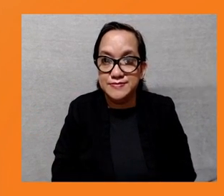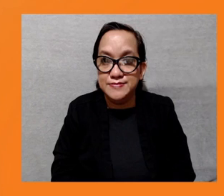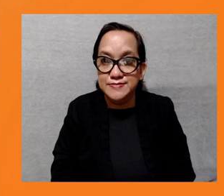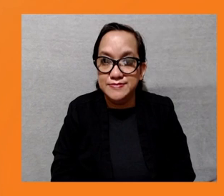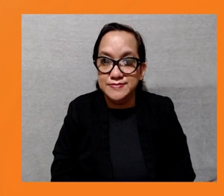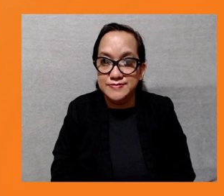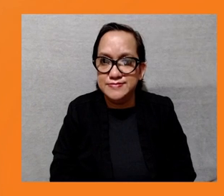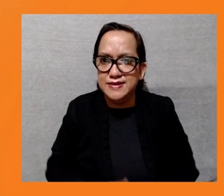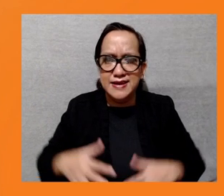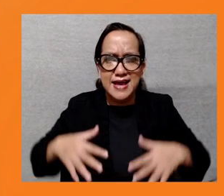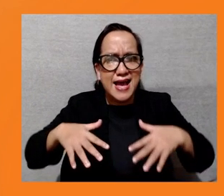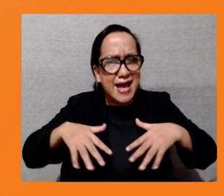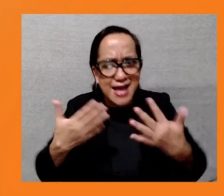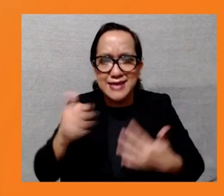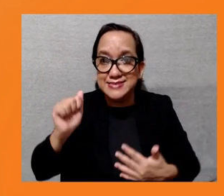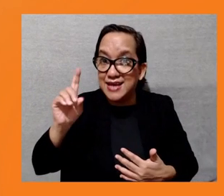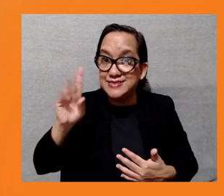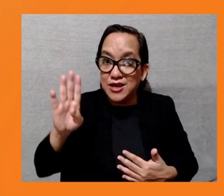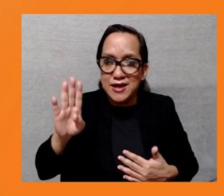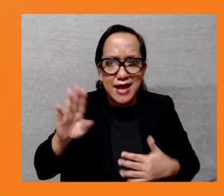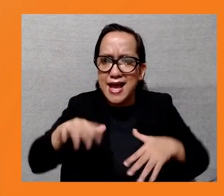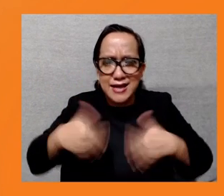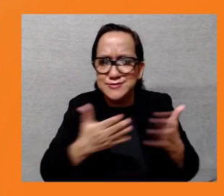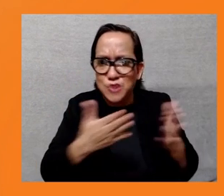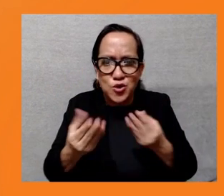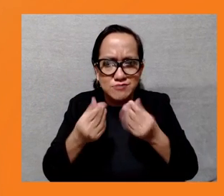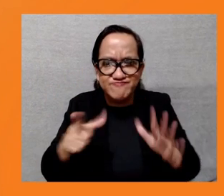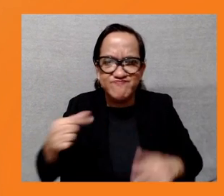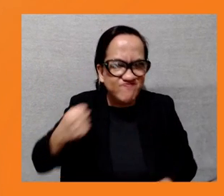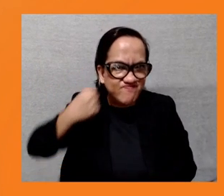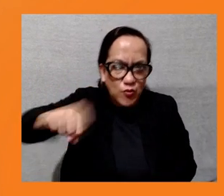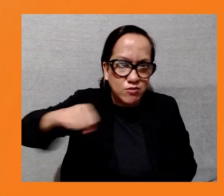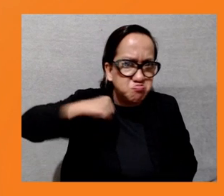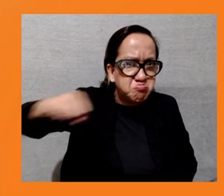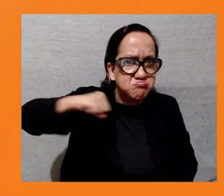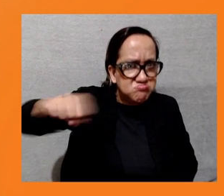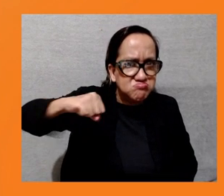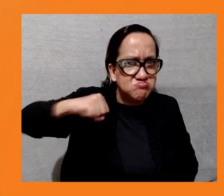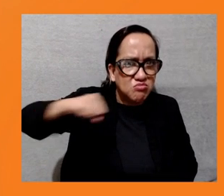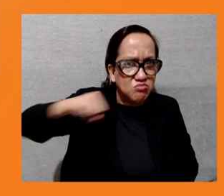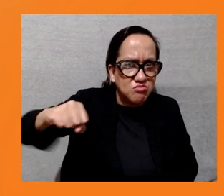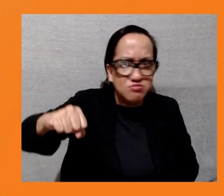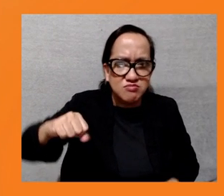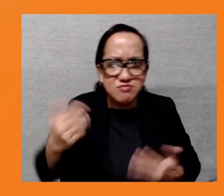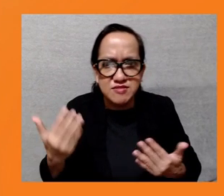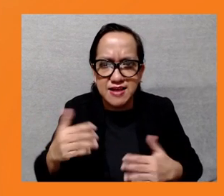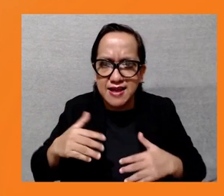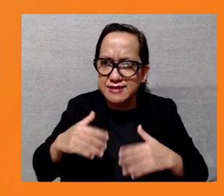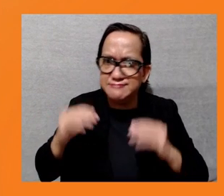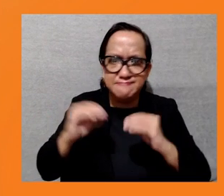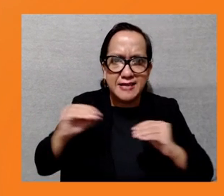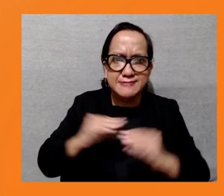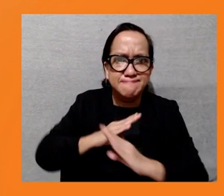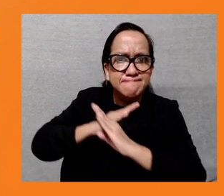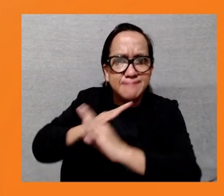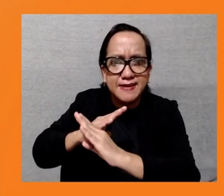violations and negative impacts from the gaps in its previous safeguard policy? Will the ADB safeguards commit to international